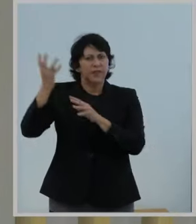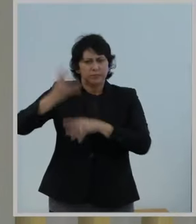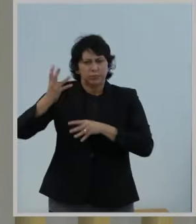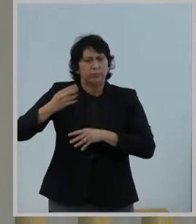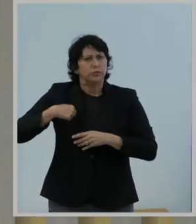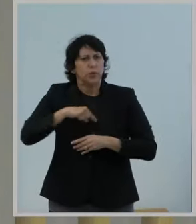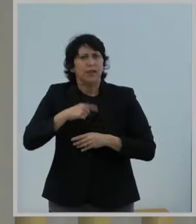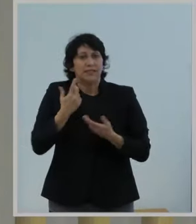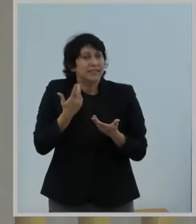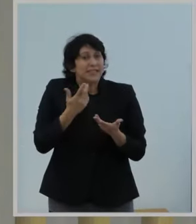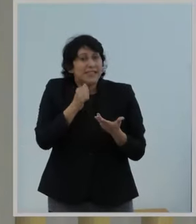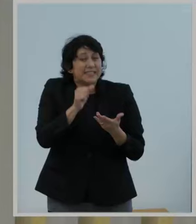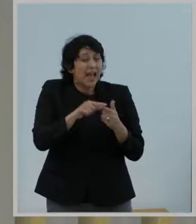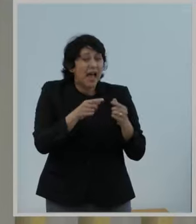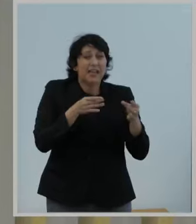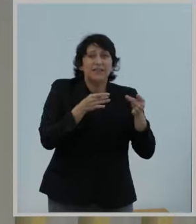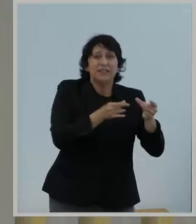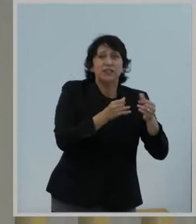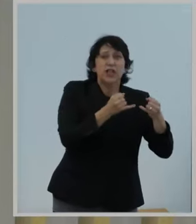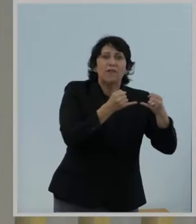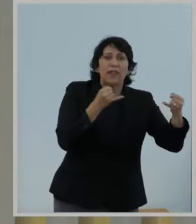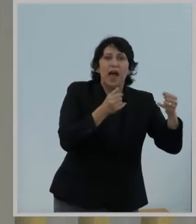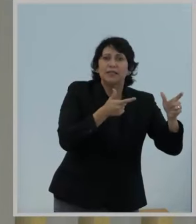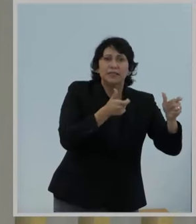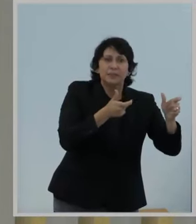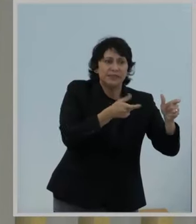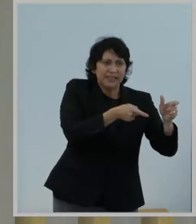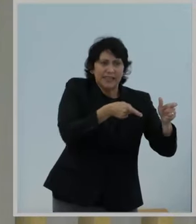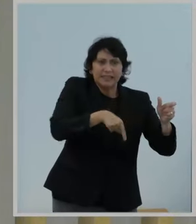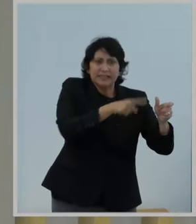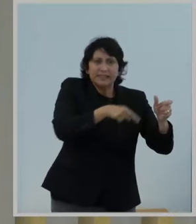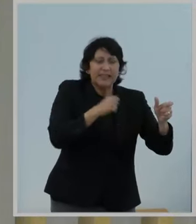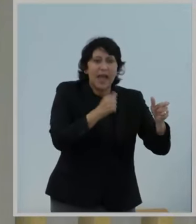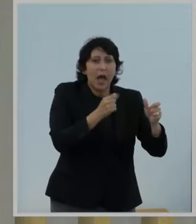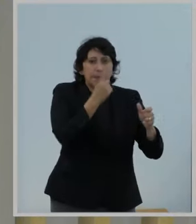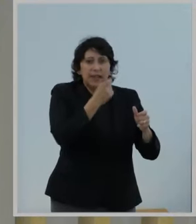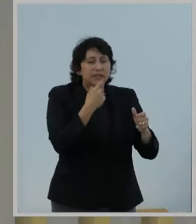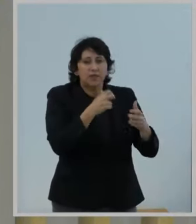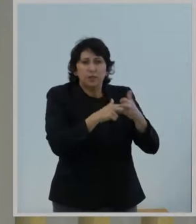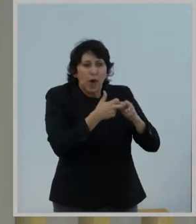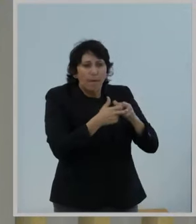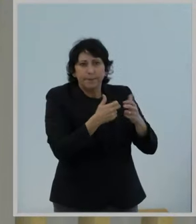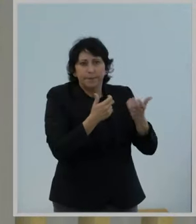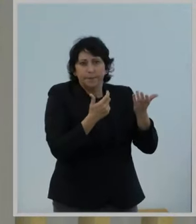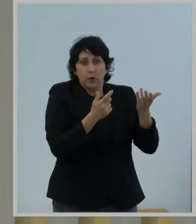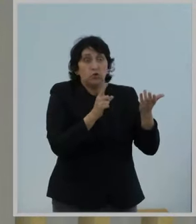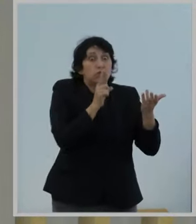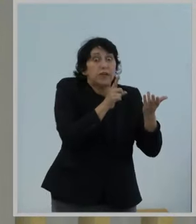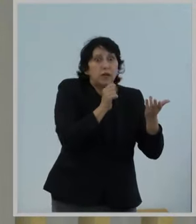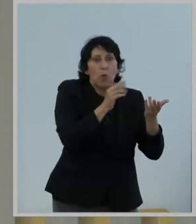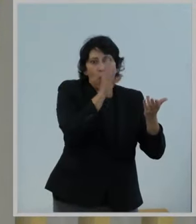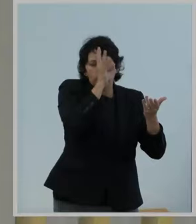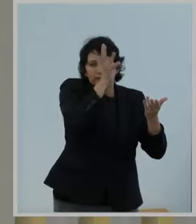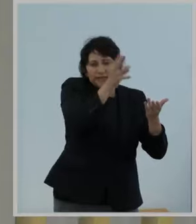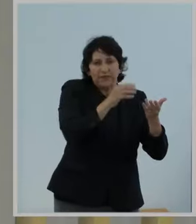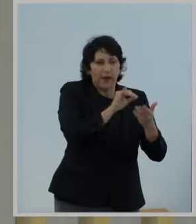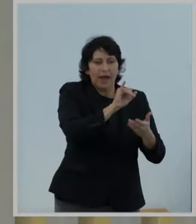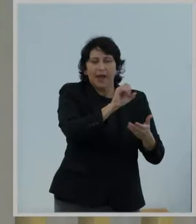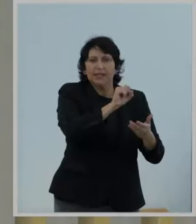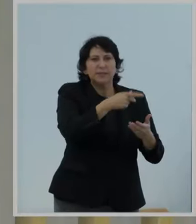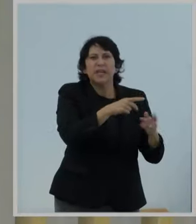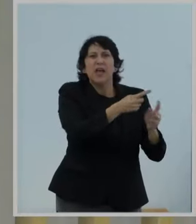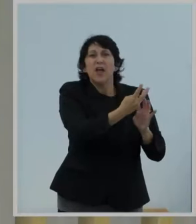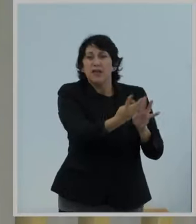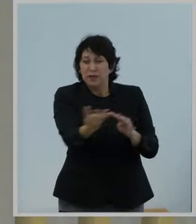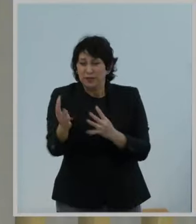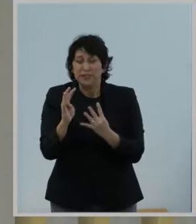not been due to deficiencies in line speed or due to any misbehavior, alleged or real, by any ISP. They were about technical problems like